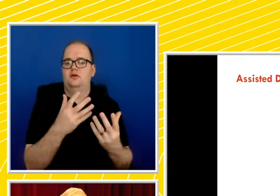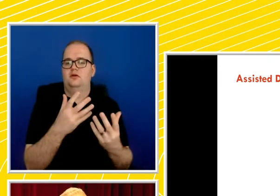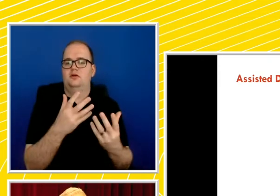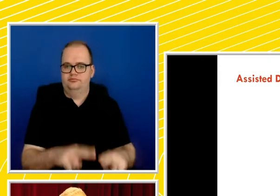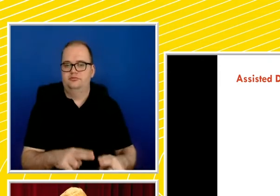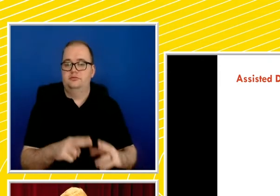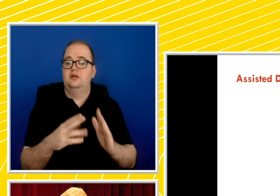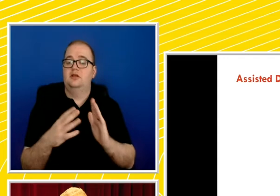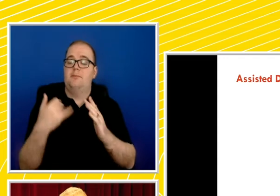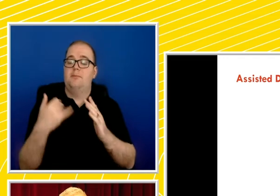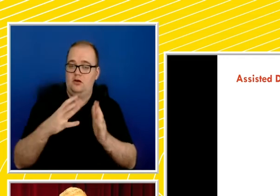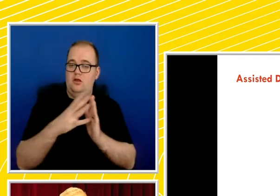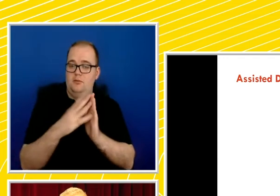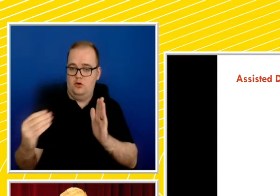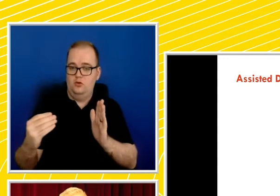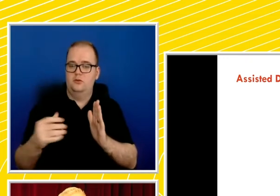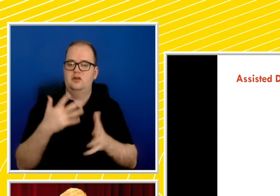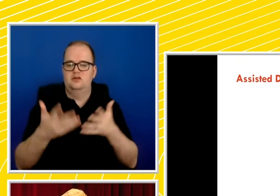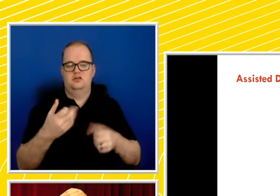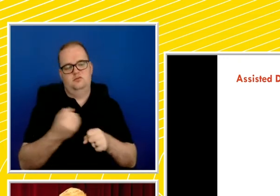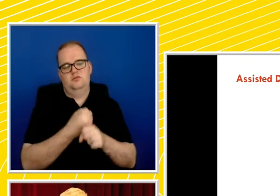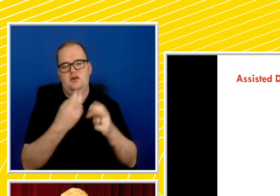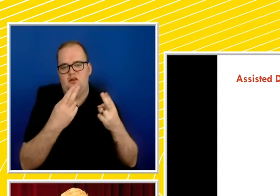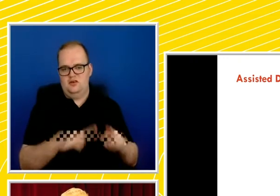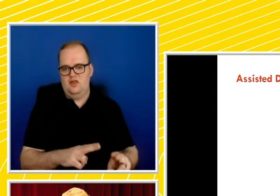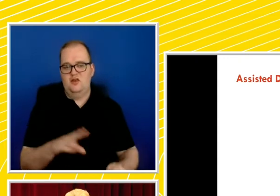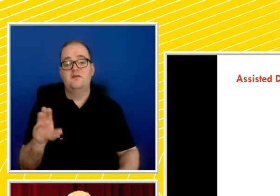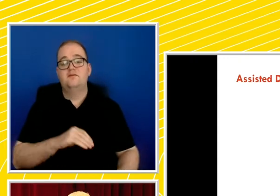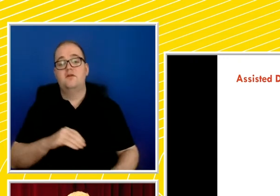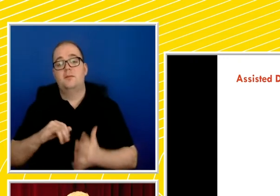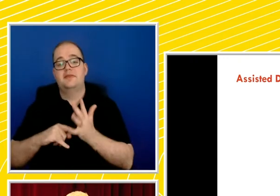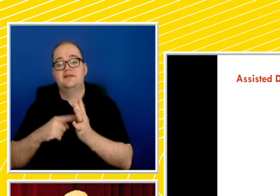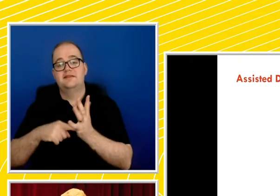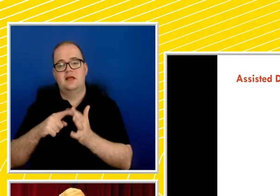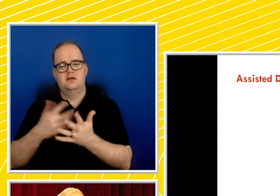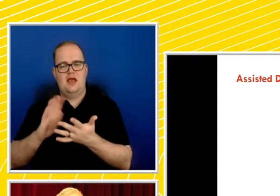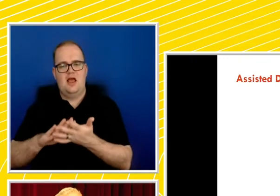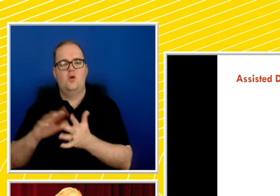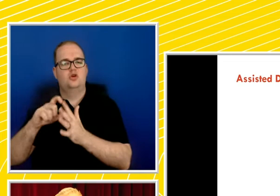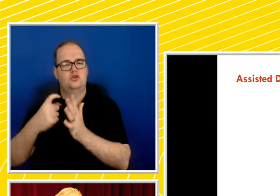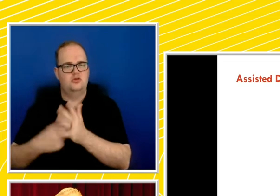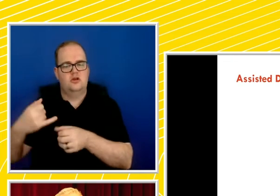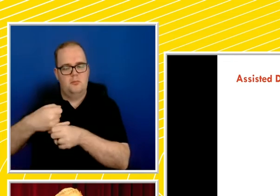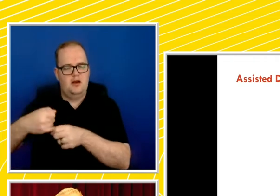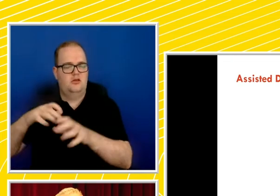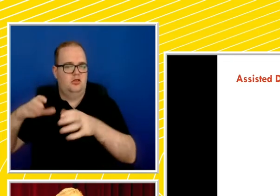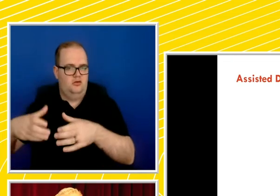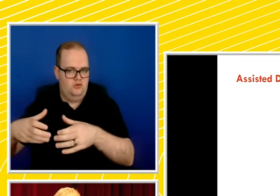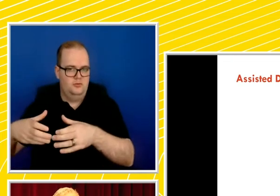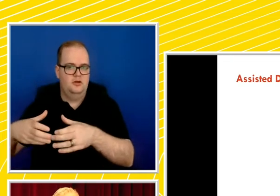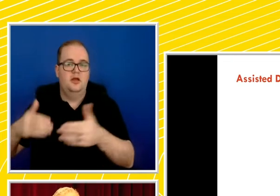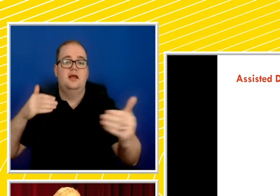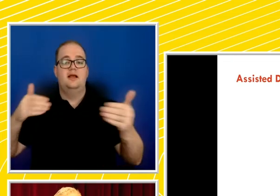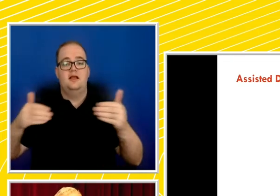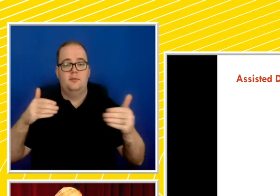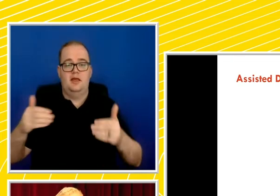death, for want of a better phrase, by the state mediated through the medical profession as against the civil rights model represented by physician